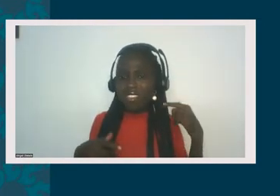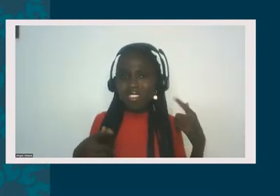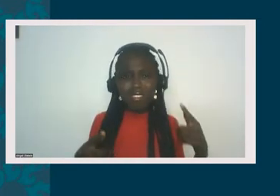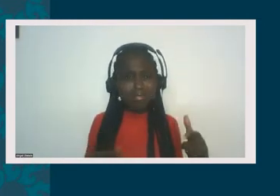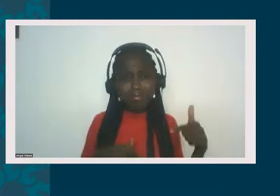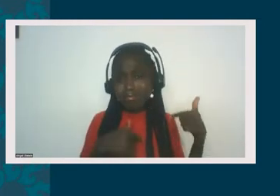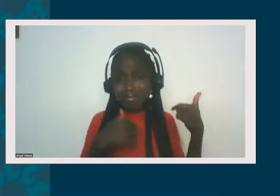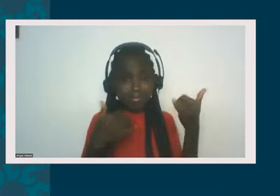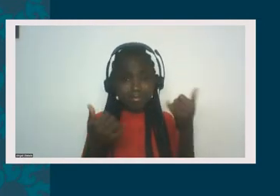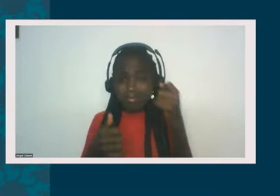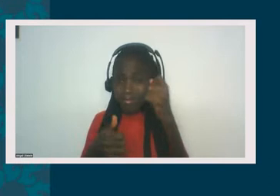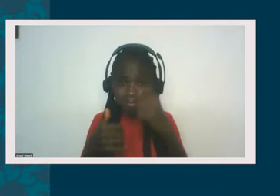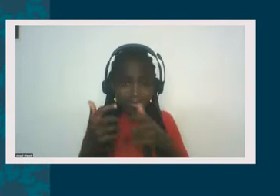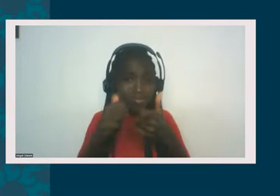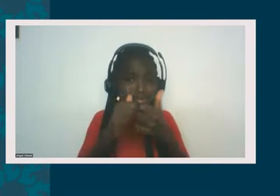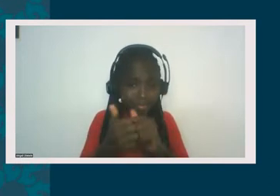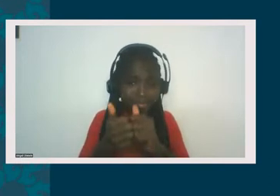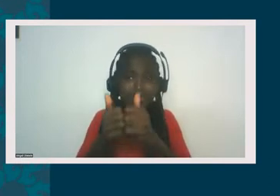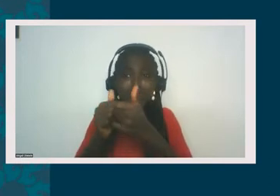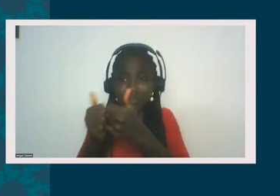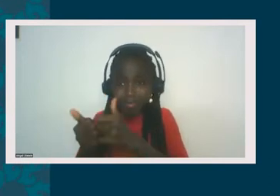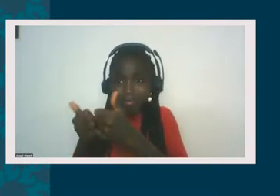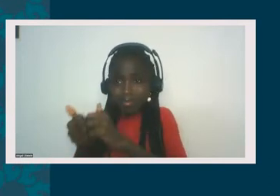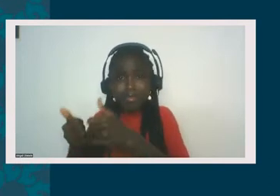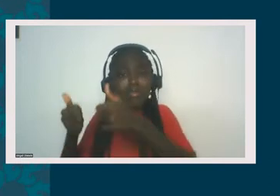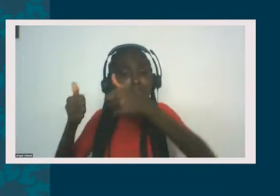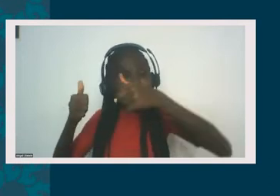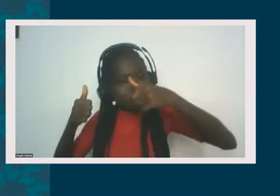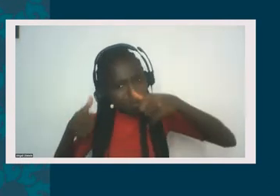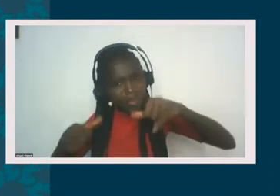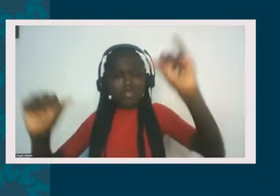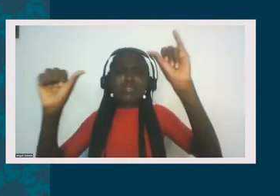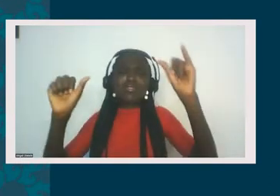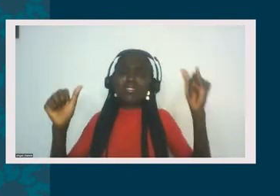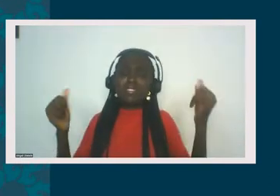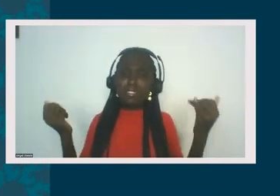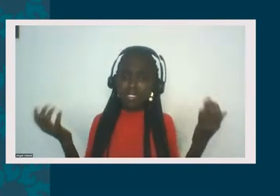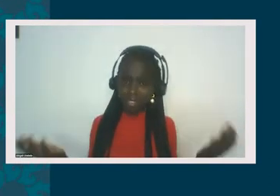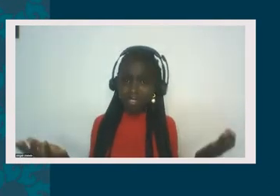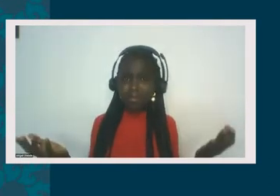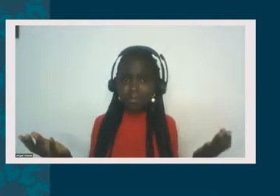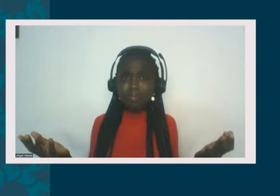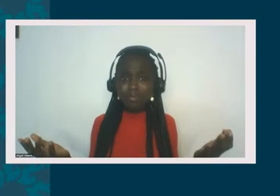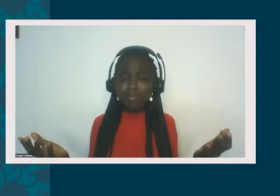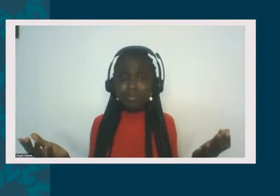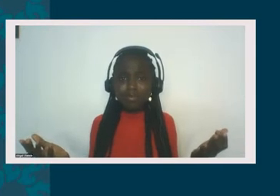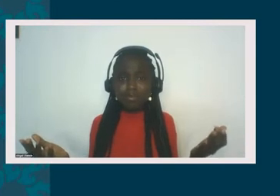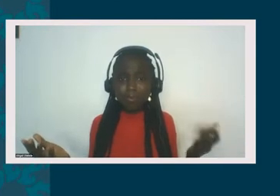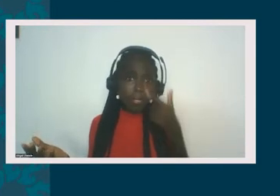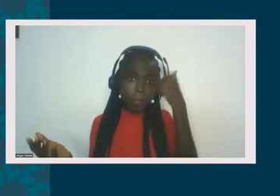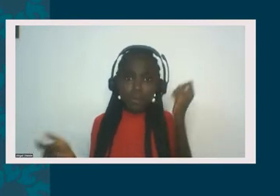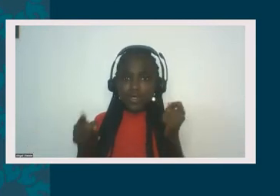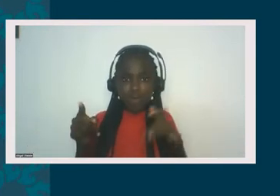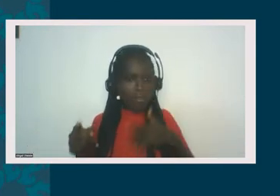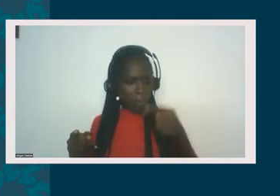just self-concepts, but it's also social response because you may be proud of